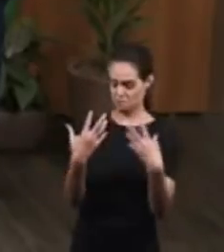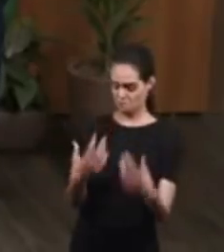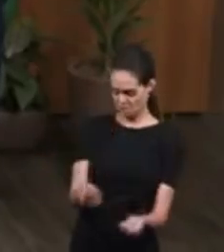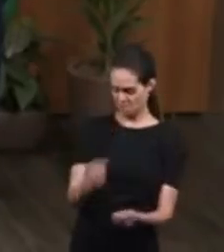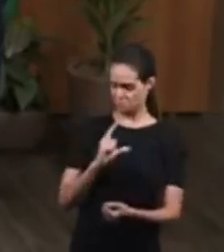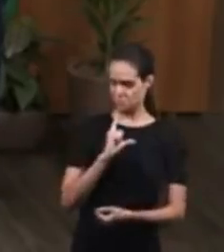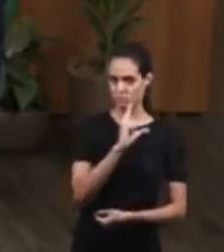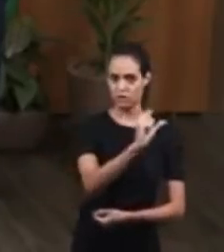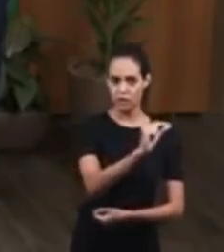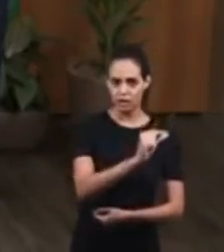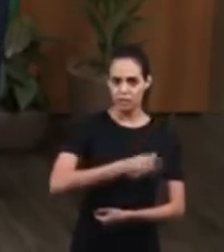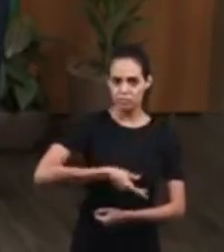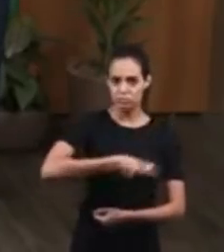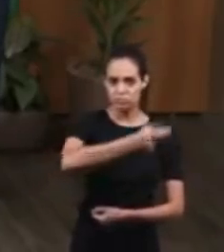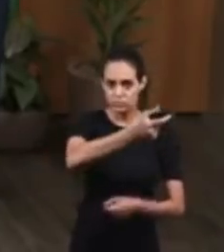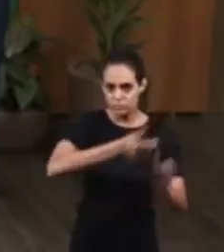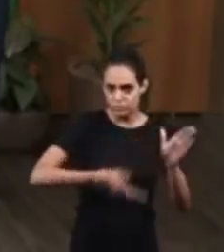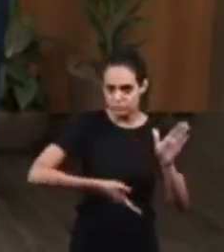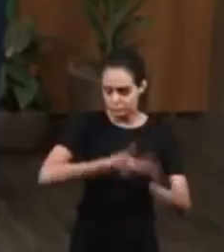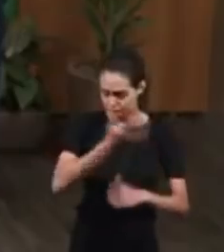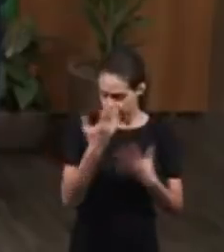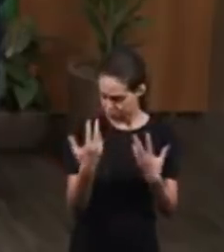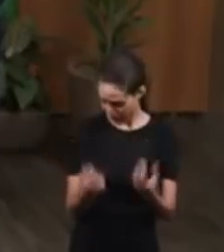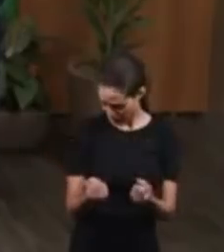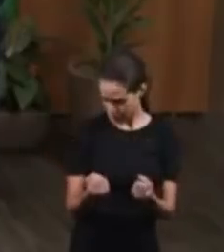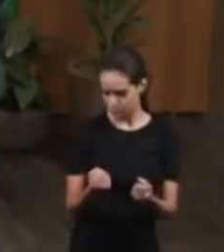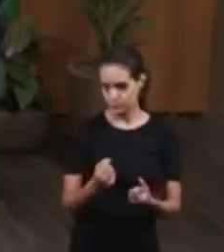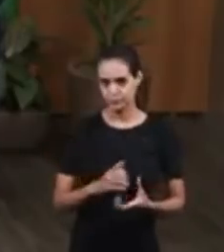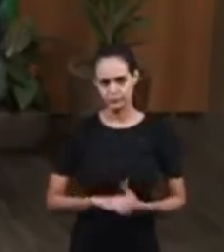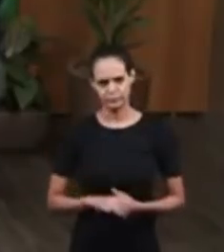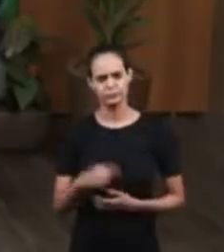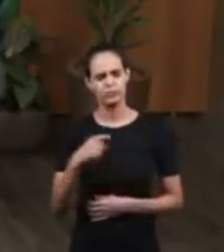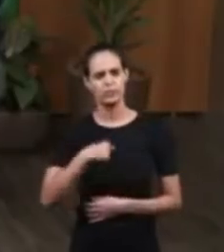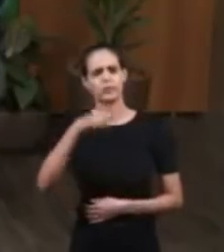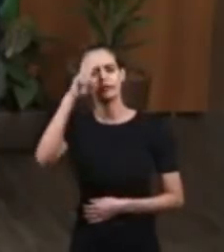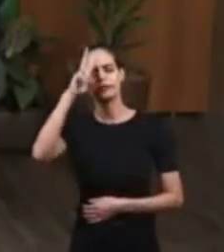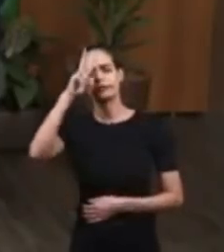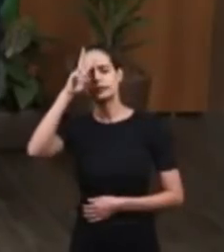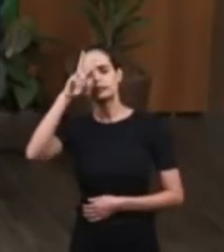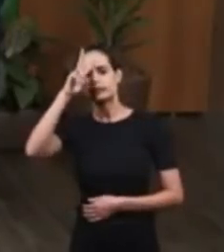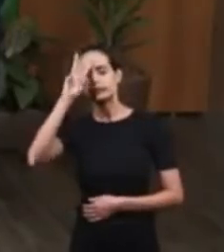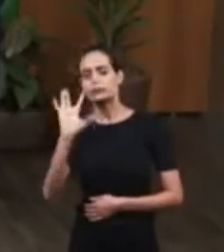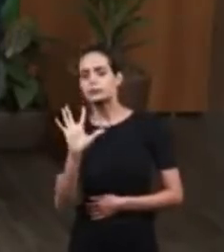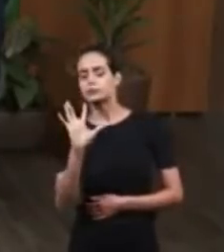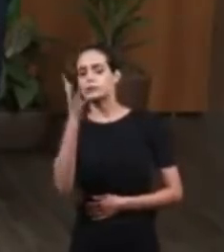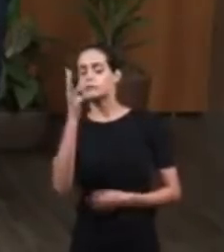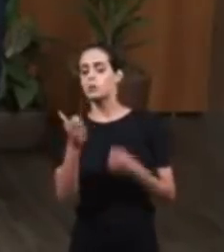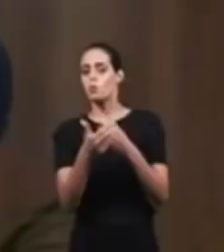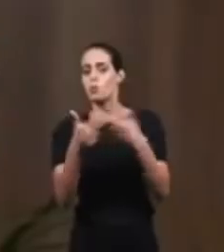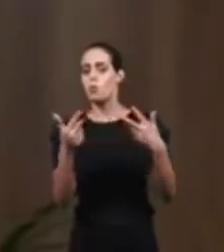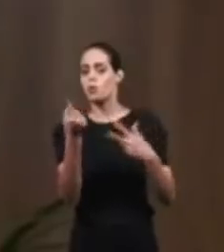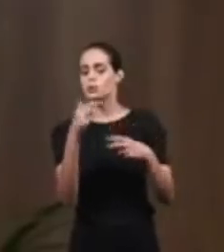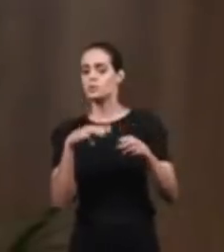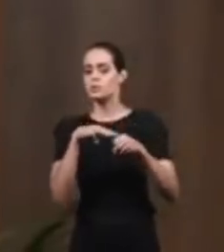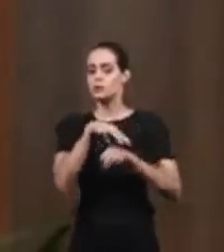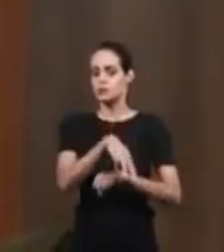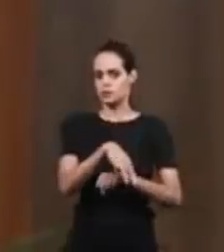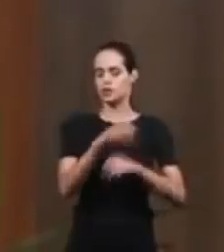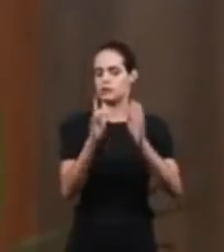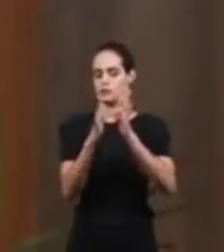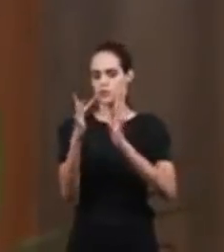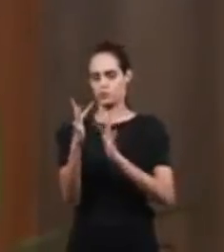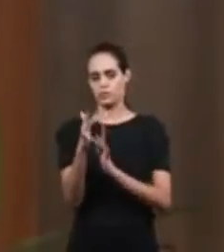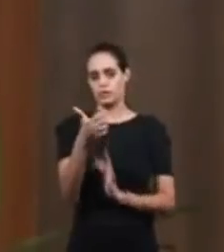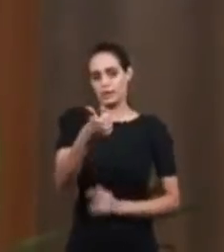on our way. And this reminds me of a passage in the ministry of the Lord Jesus involving